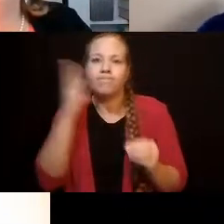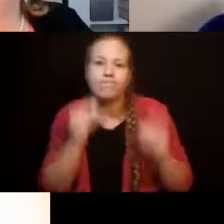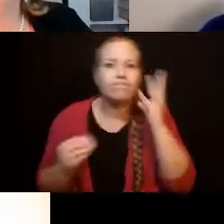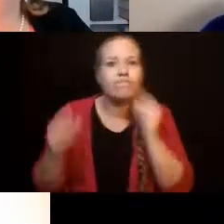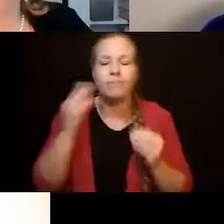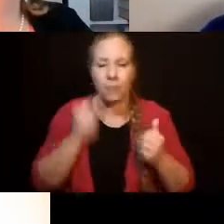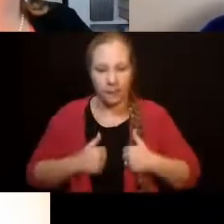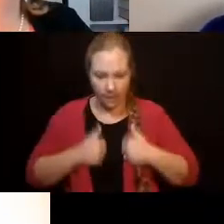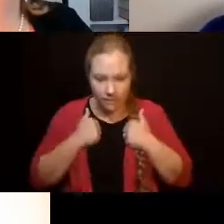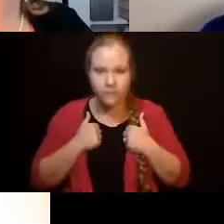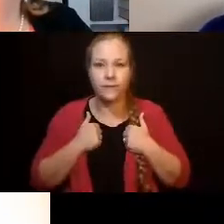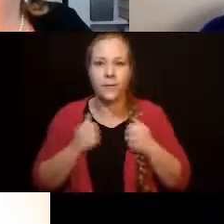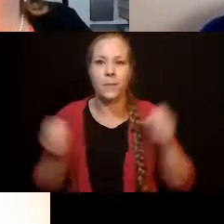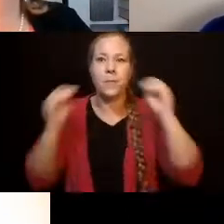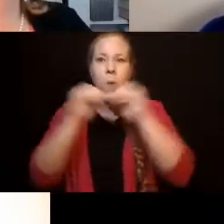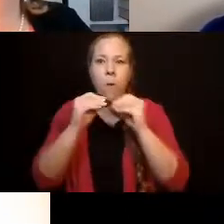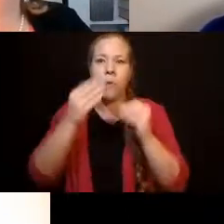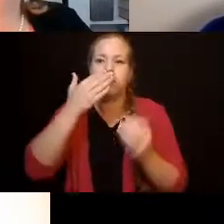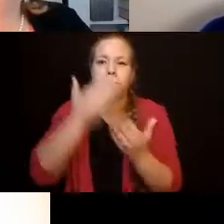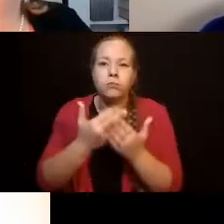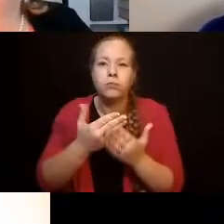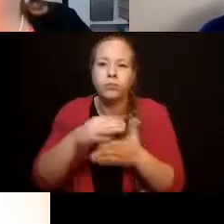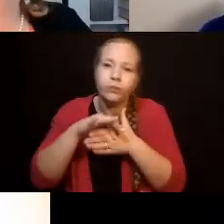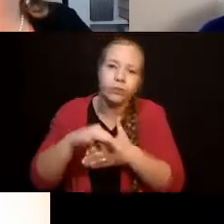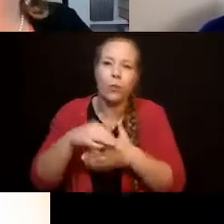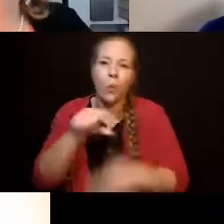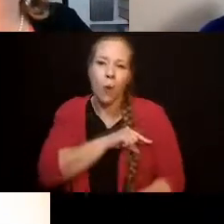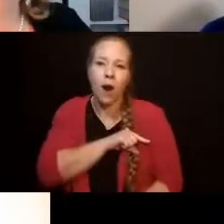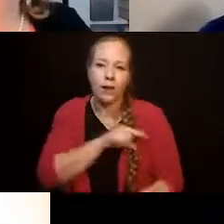Medicaid waiver system.